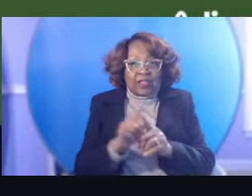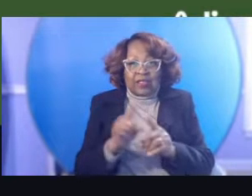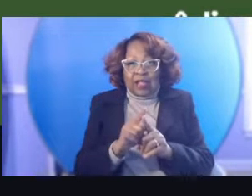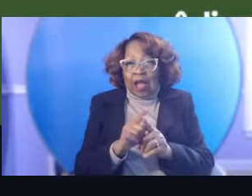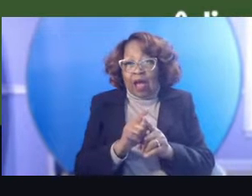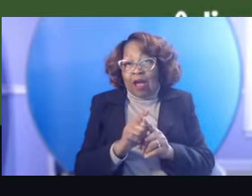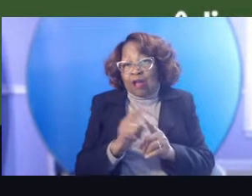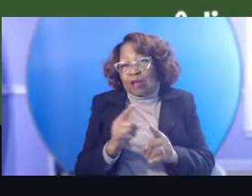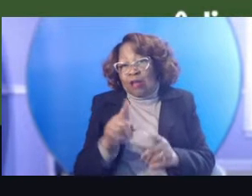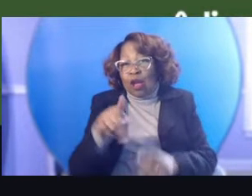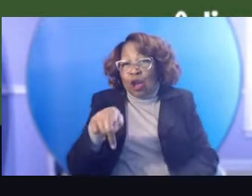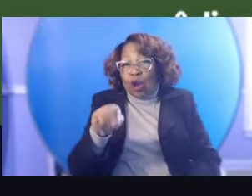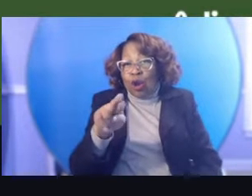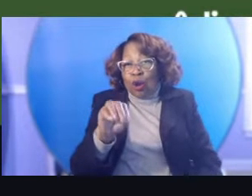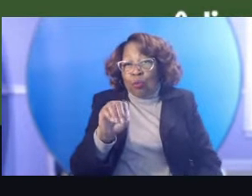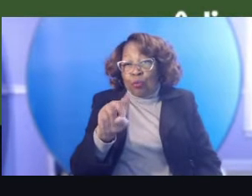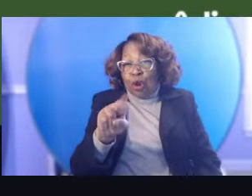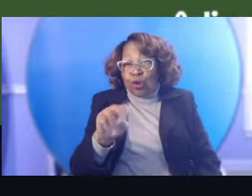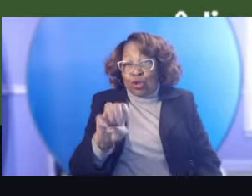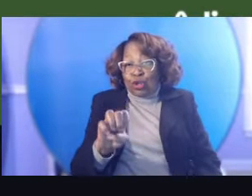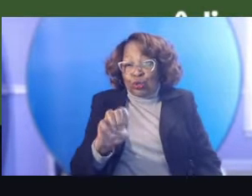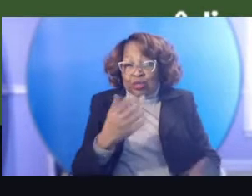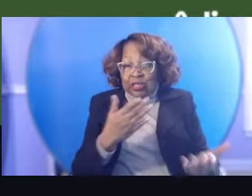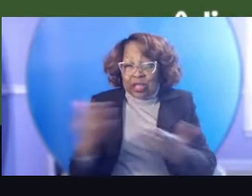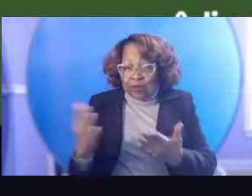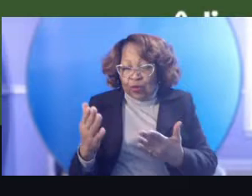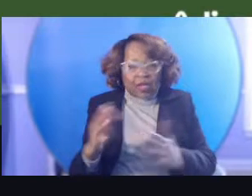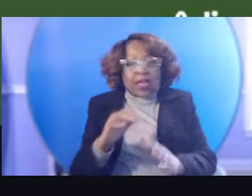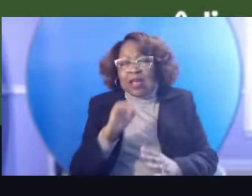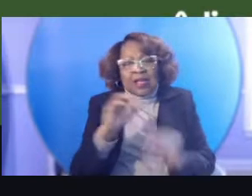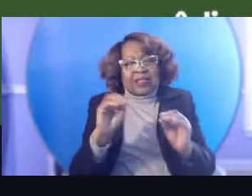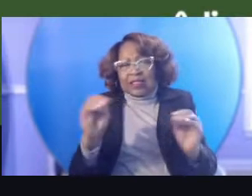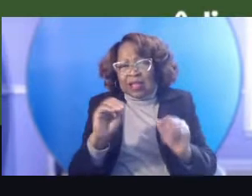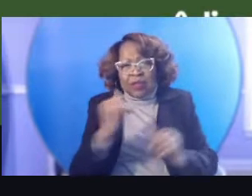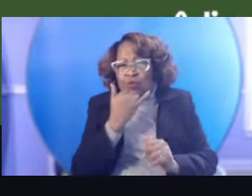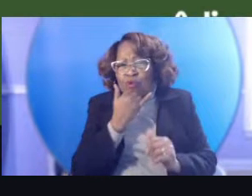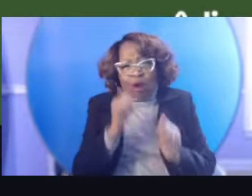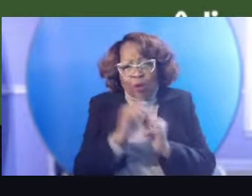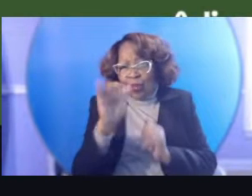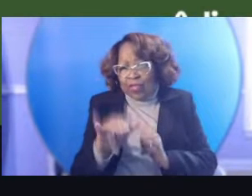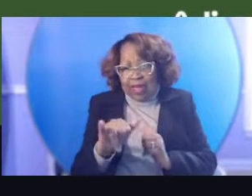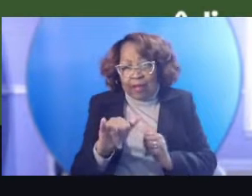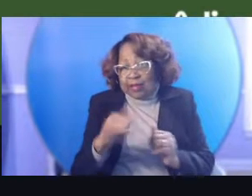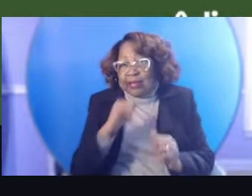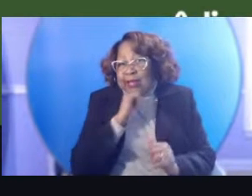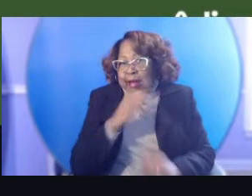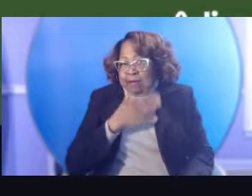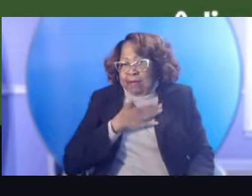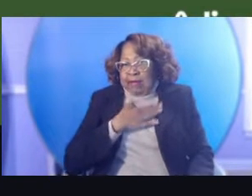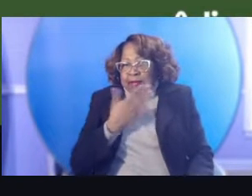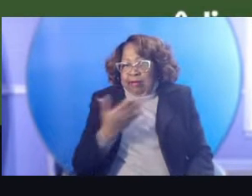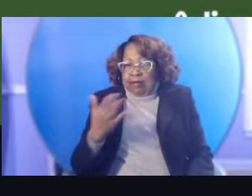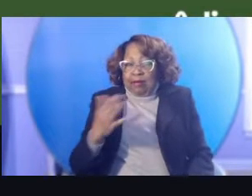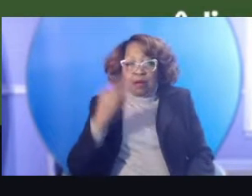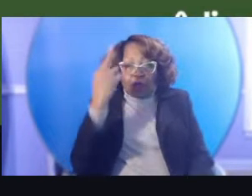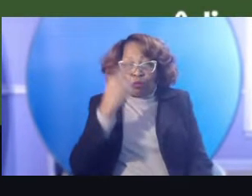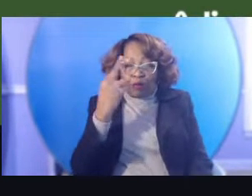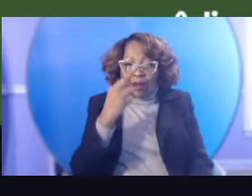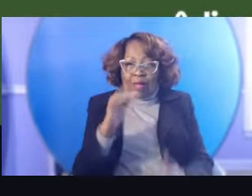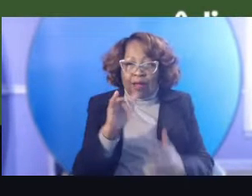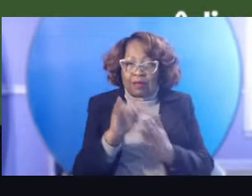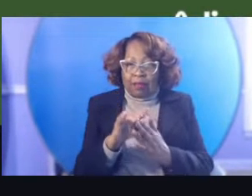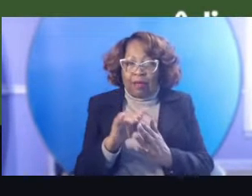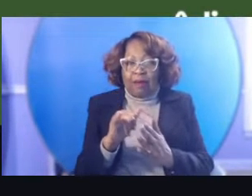or CSAs. There's nothing wrong with that. That is just not my ministry. And I realized that very early on that,